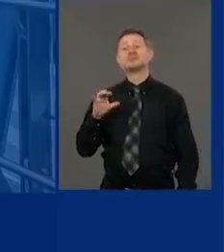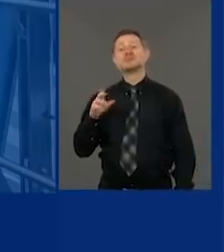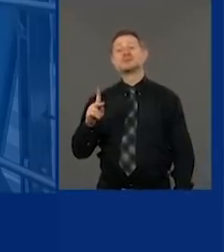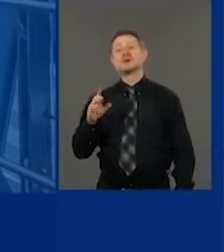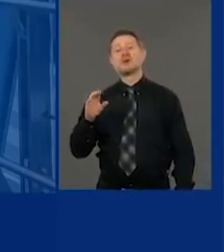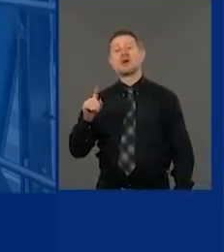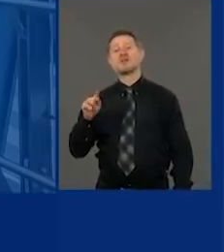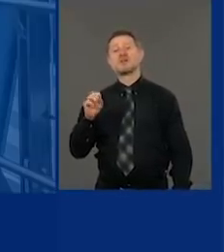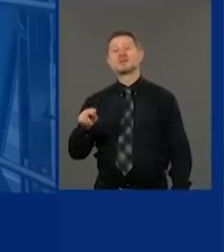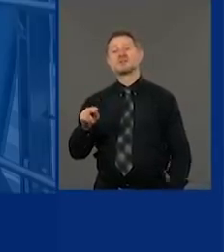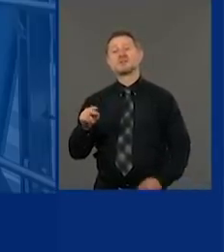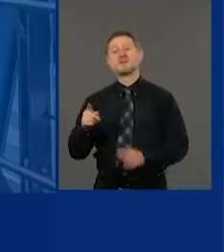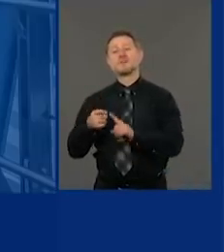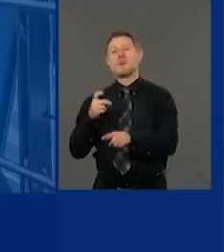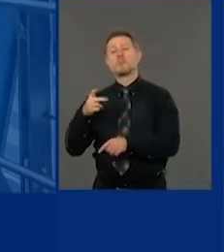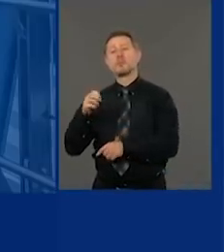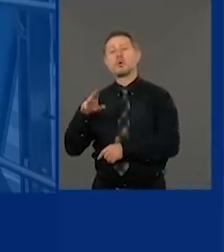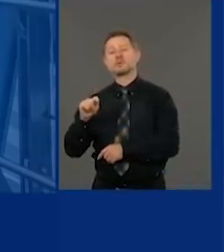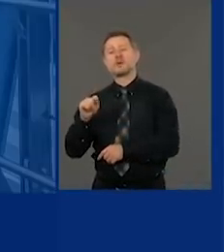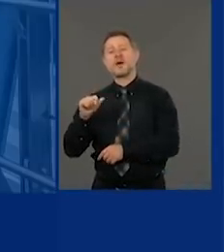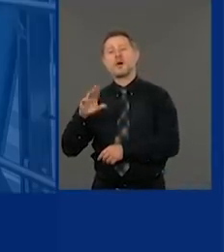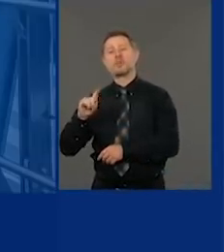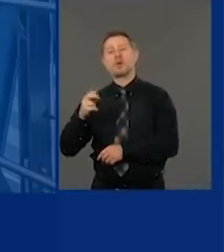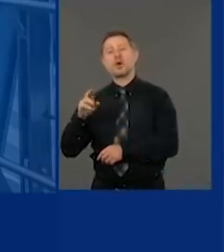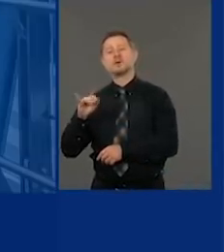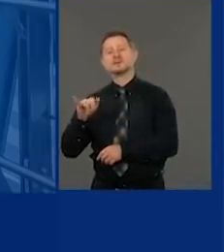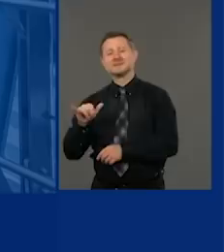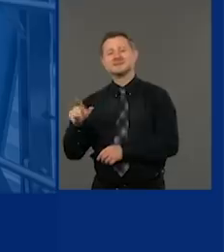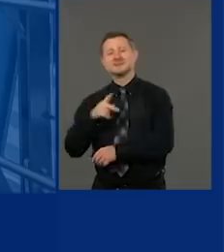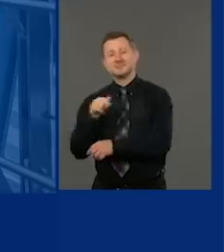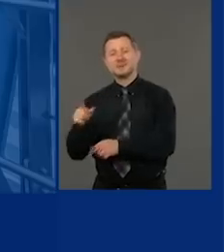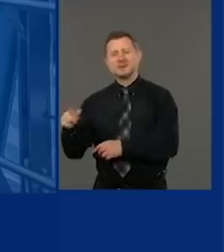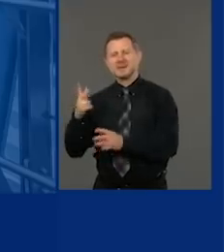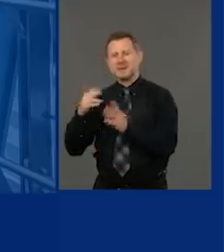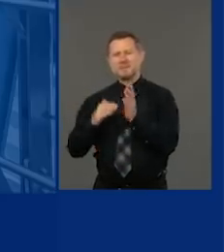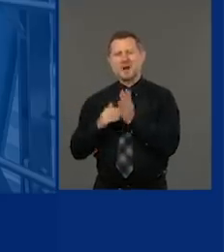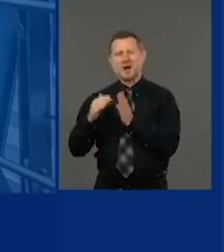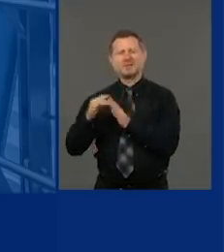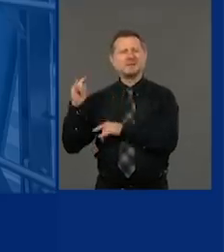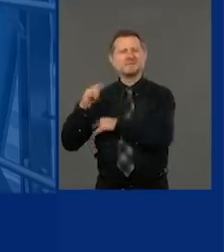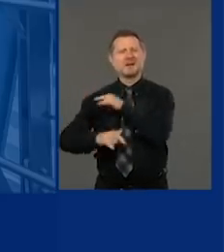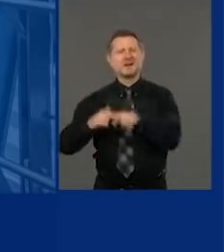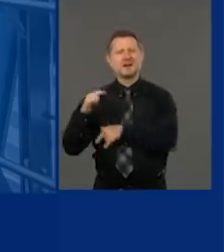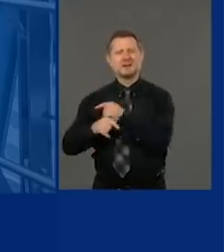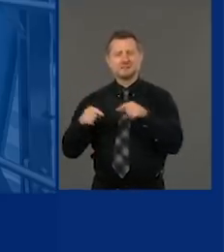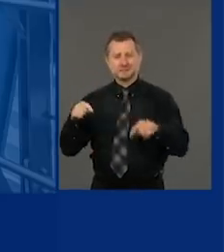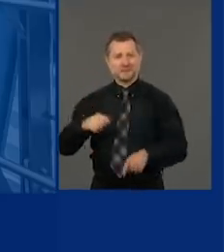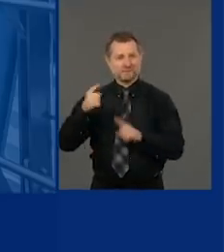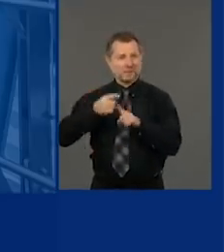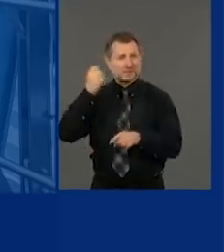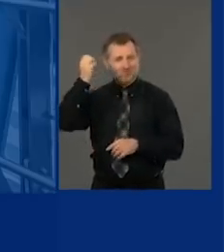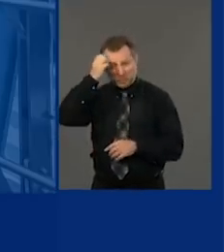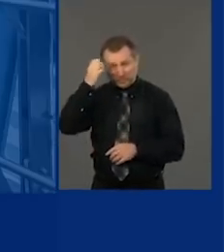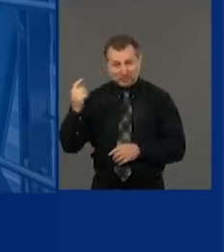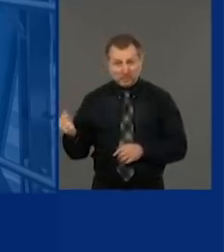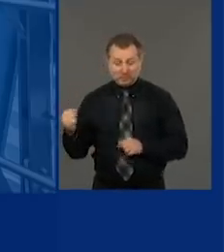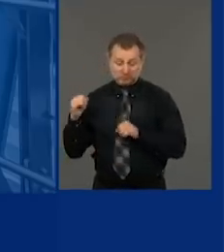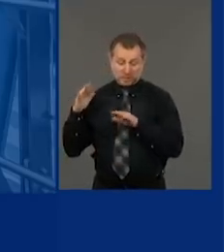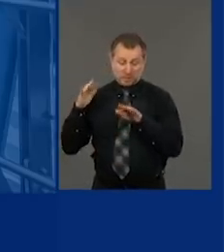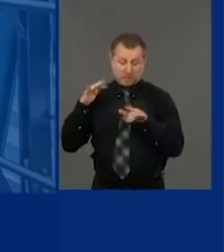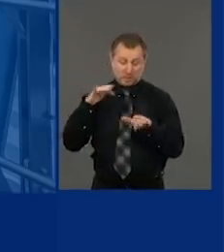3 million Europeans, people from Europe, come into this state